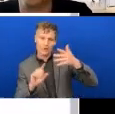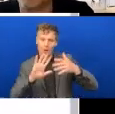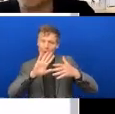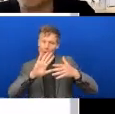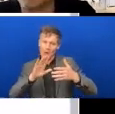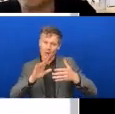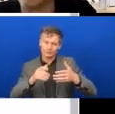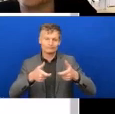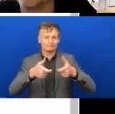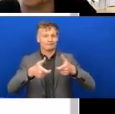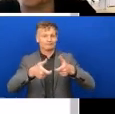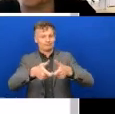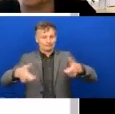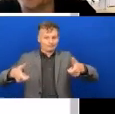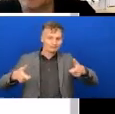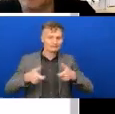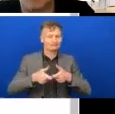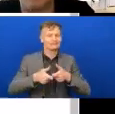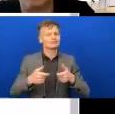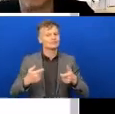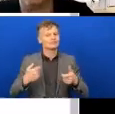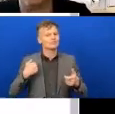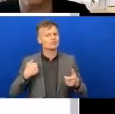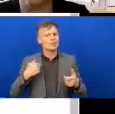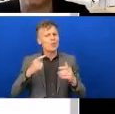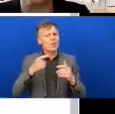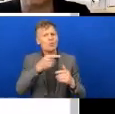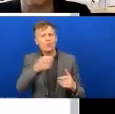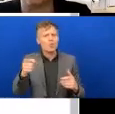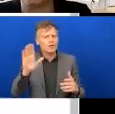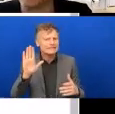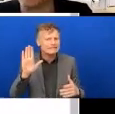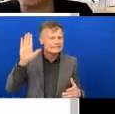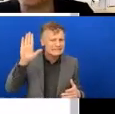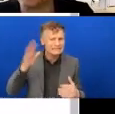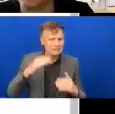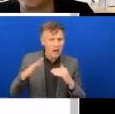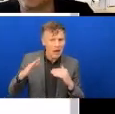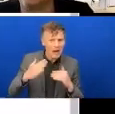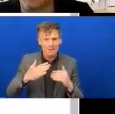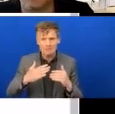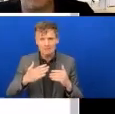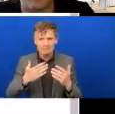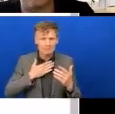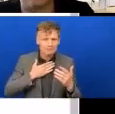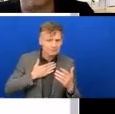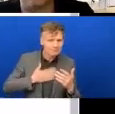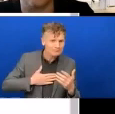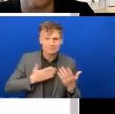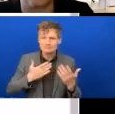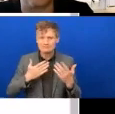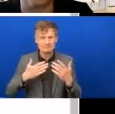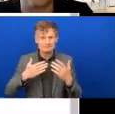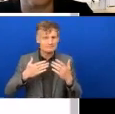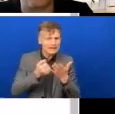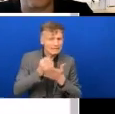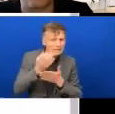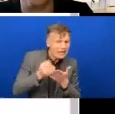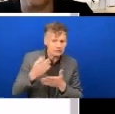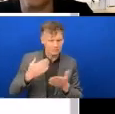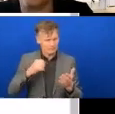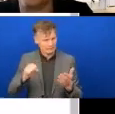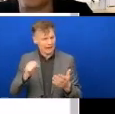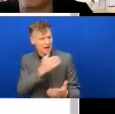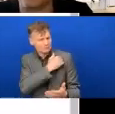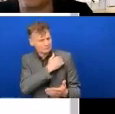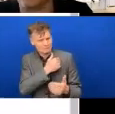support and information to colleagues that wish to see more about the toolkit accordingly. And there will be a process where